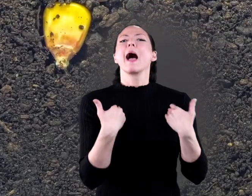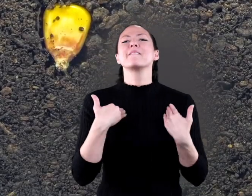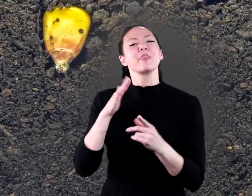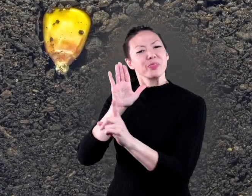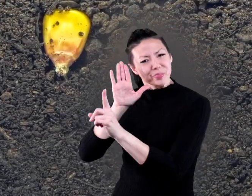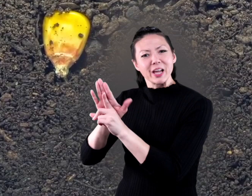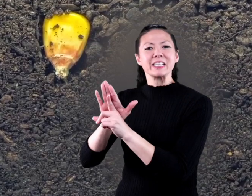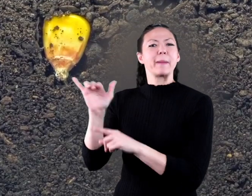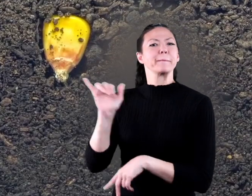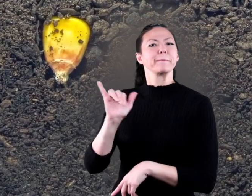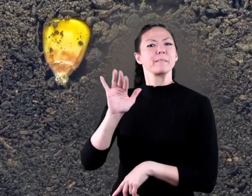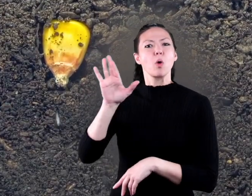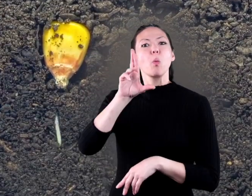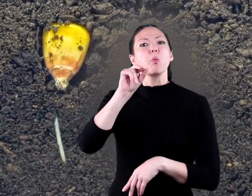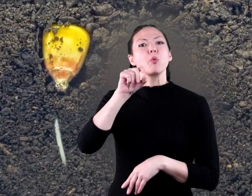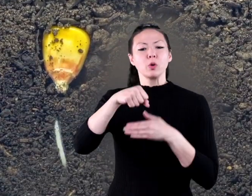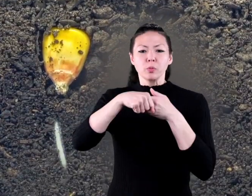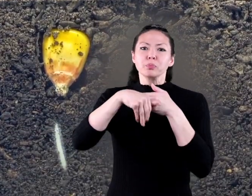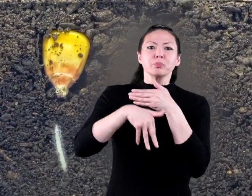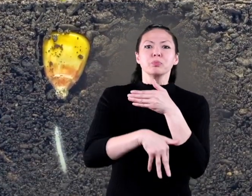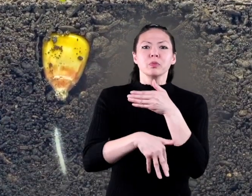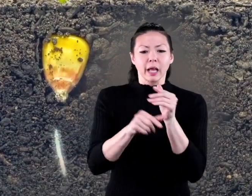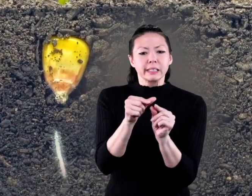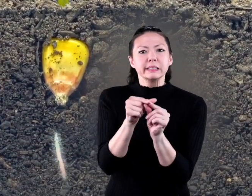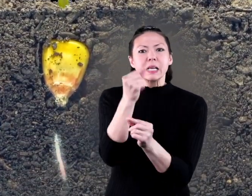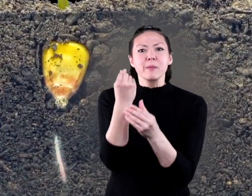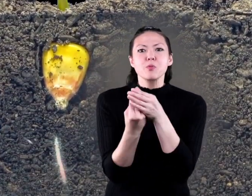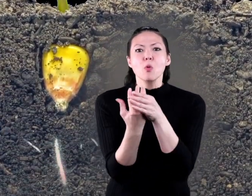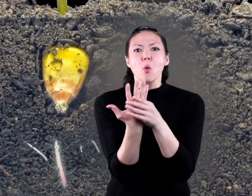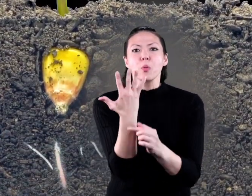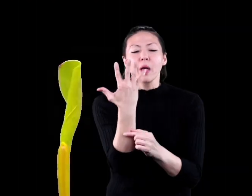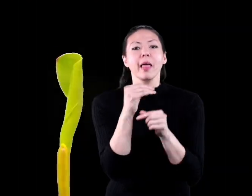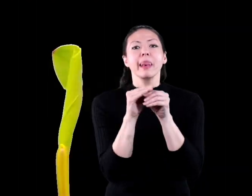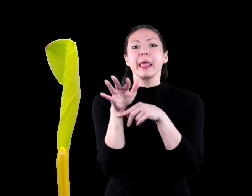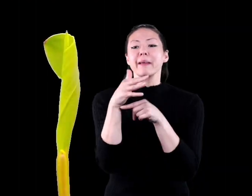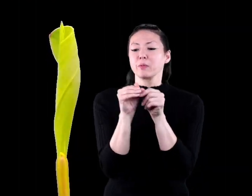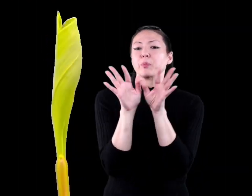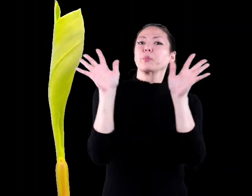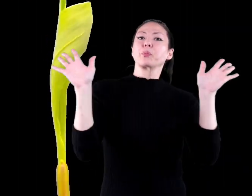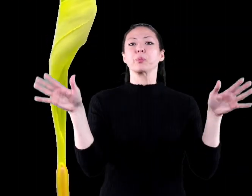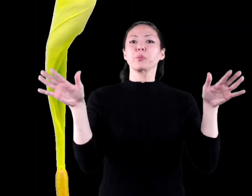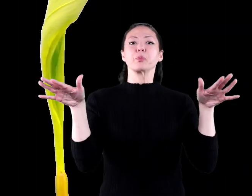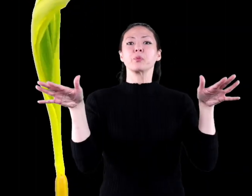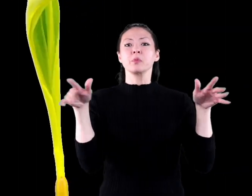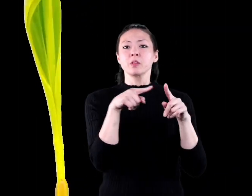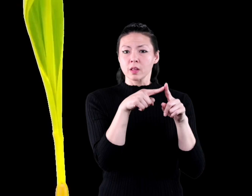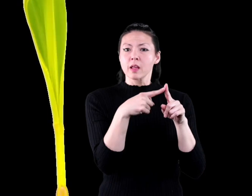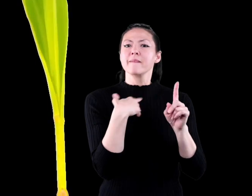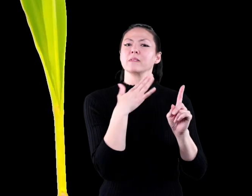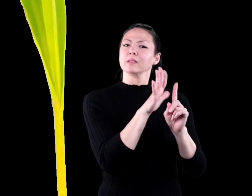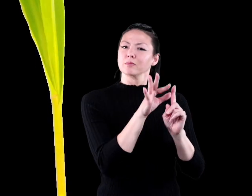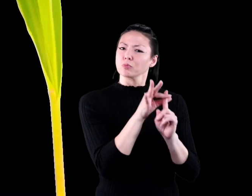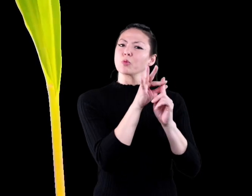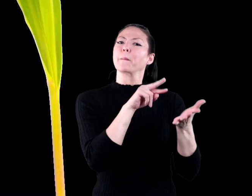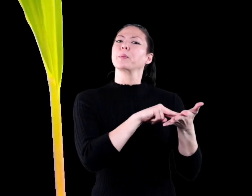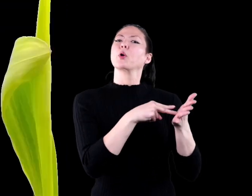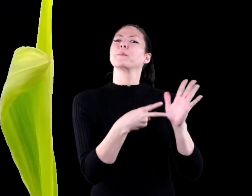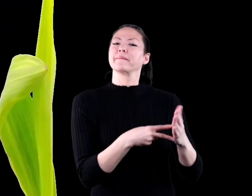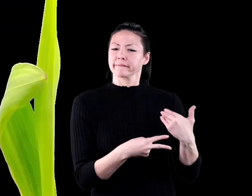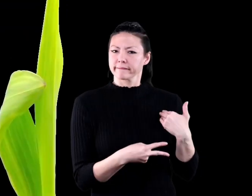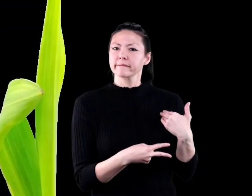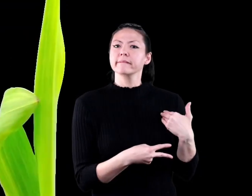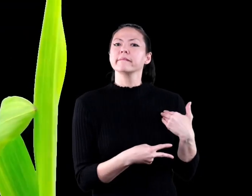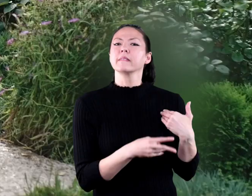Plants have their own parts, such as their roots, their stems, their leaves, and their flowers, and they all have their own unique